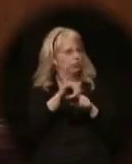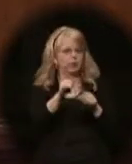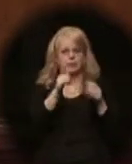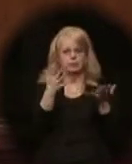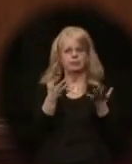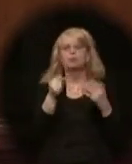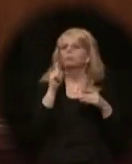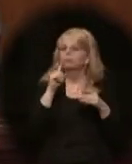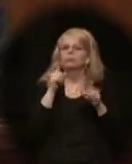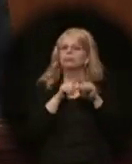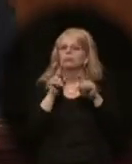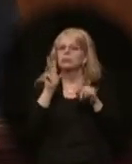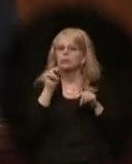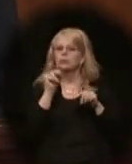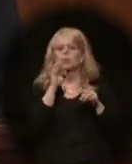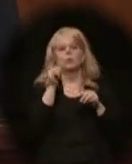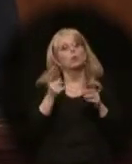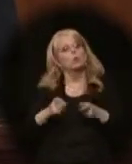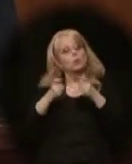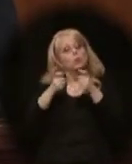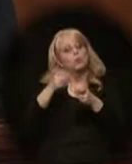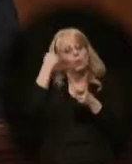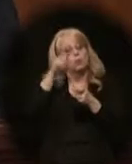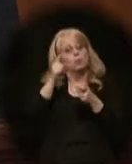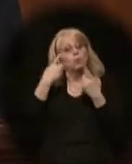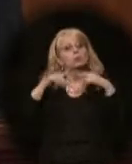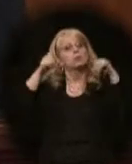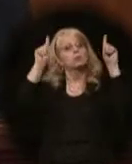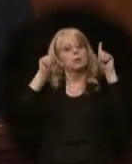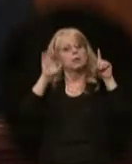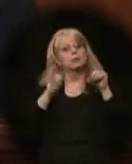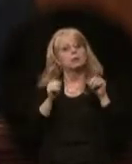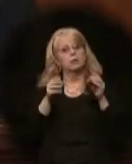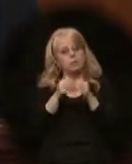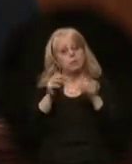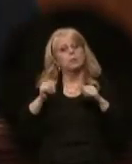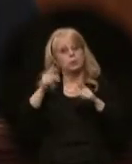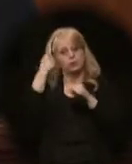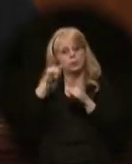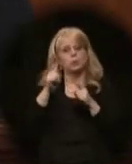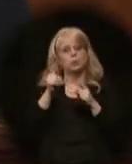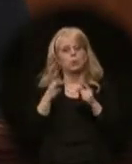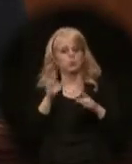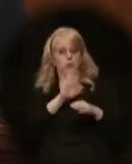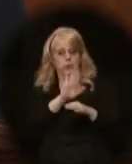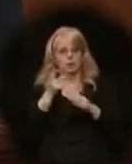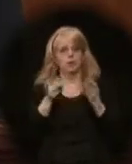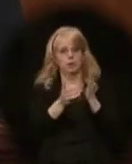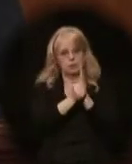Let's reward that student's achievement. Let's offer them more opportunity to enhance their skills and knowledge.